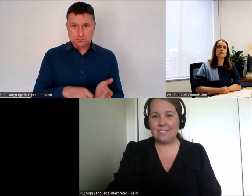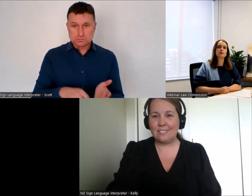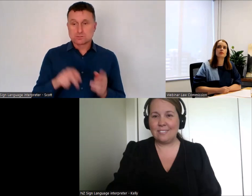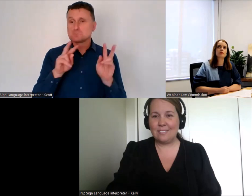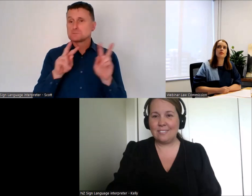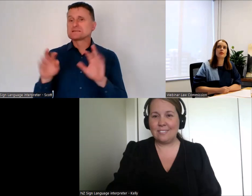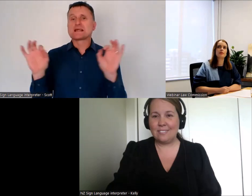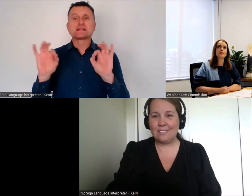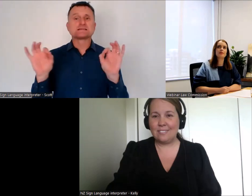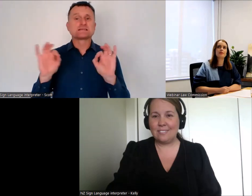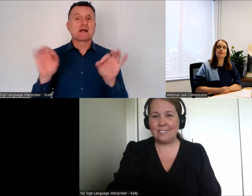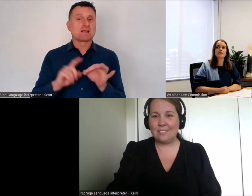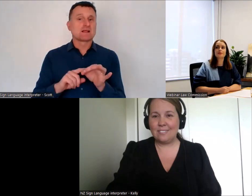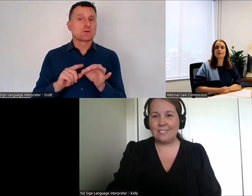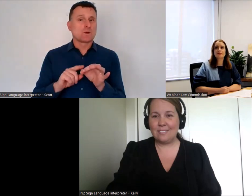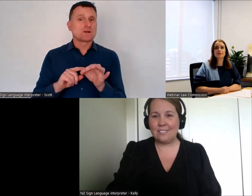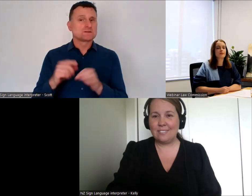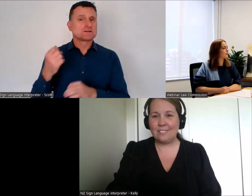come in.